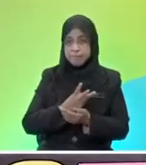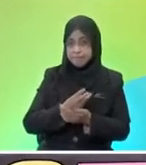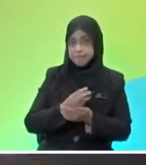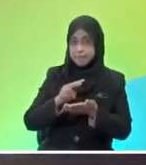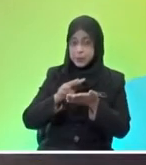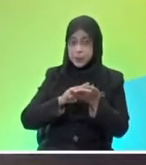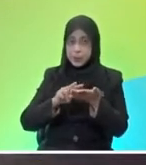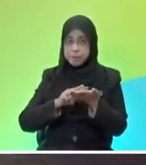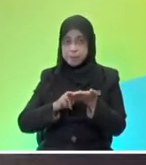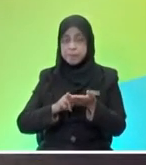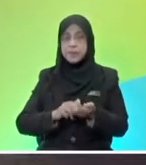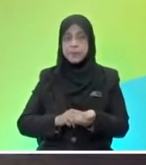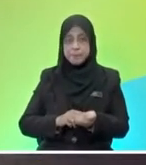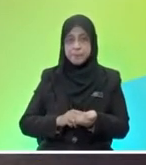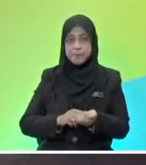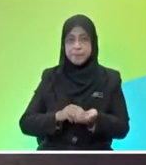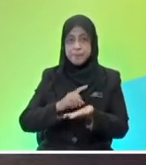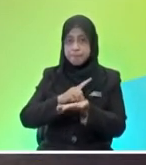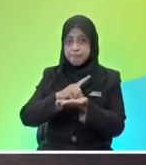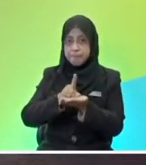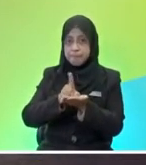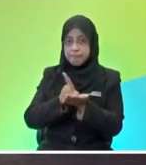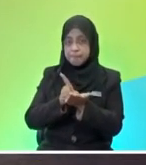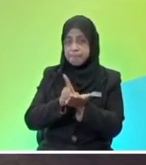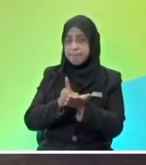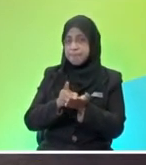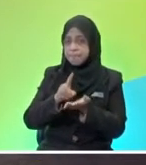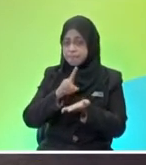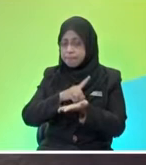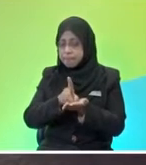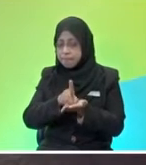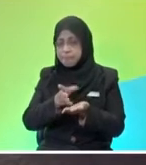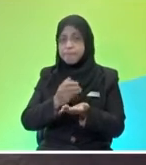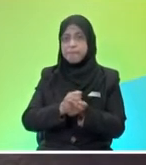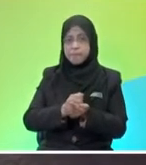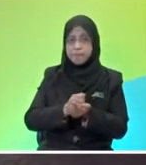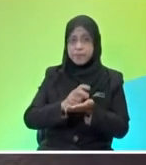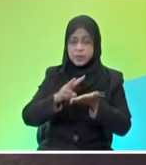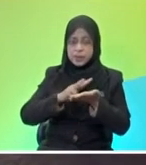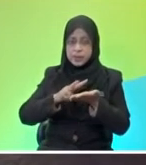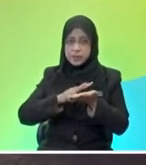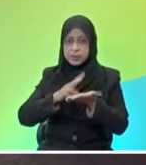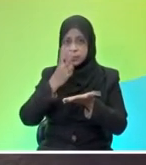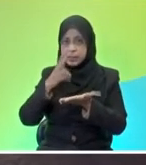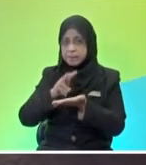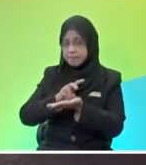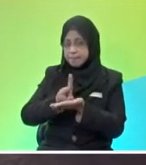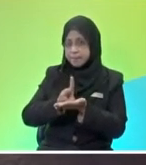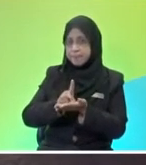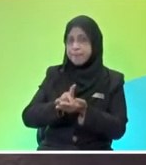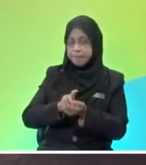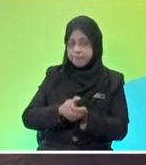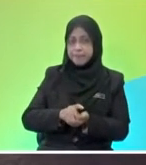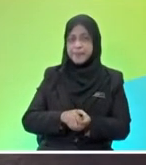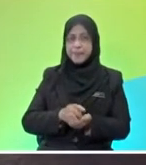and a sharpener. Yeah. Hanif, could you help me to read the readings on the inclinometer when one of the